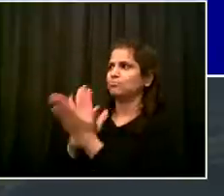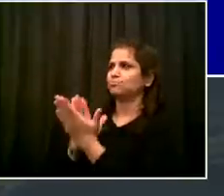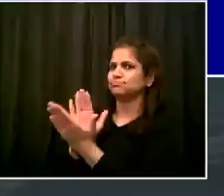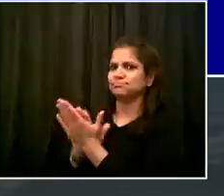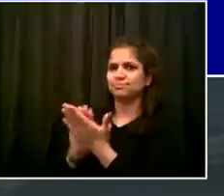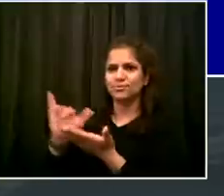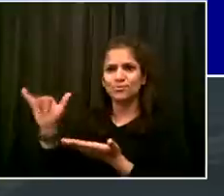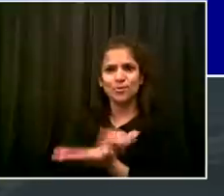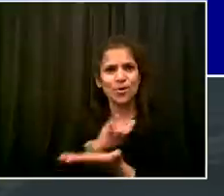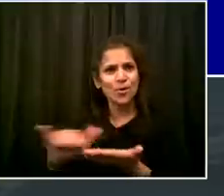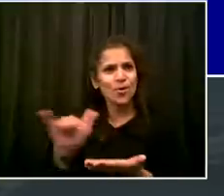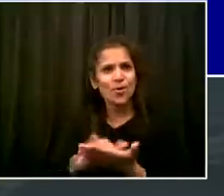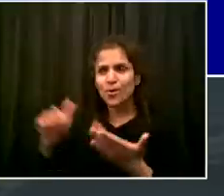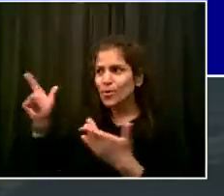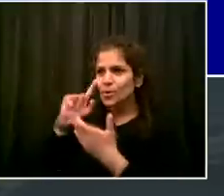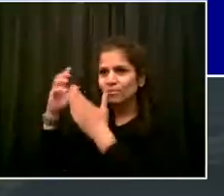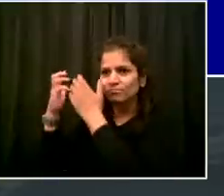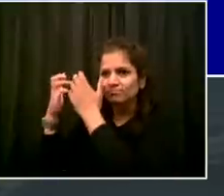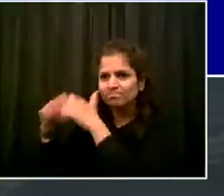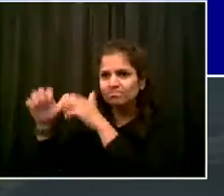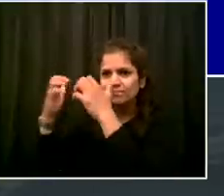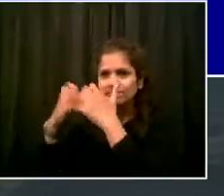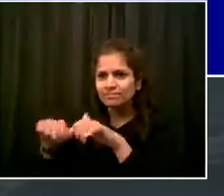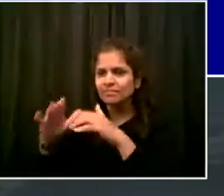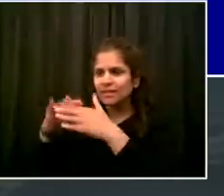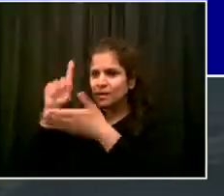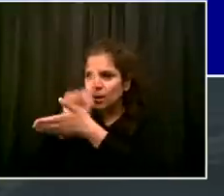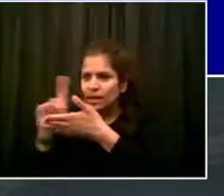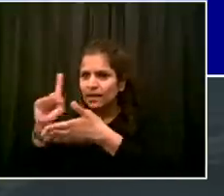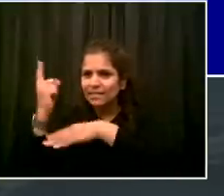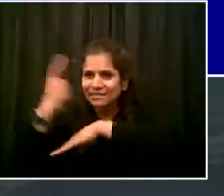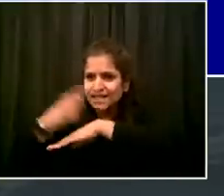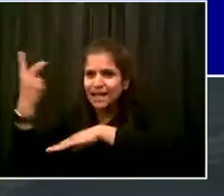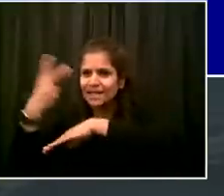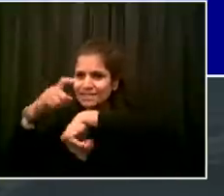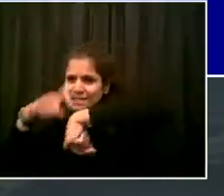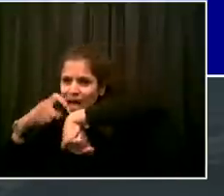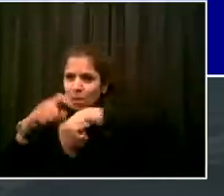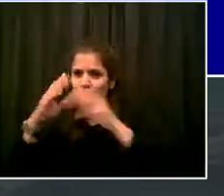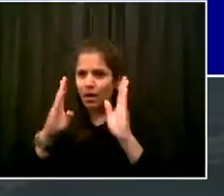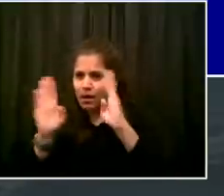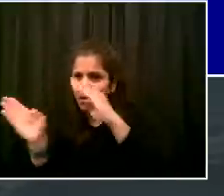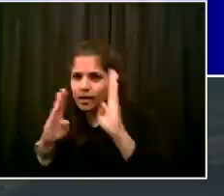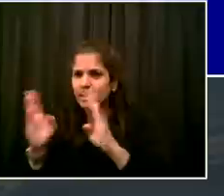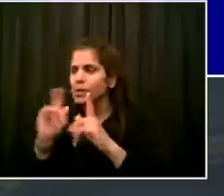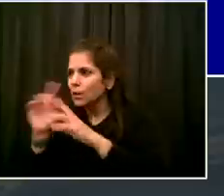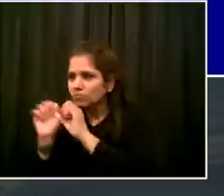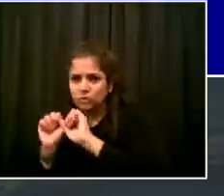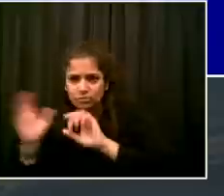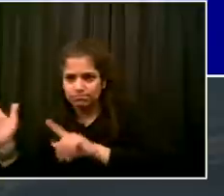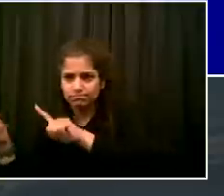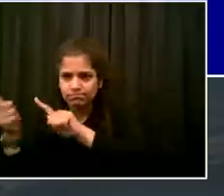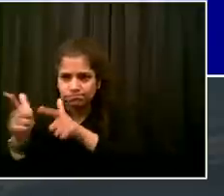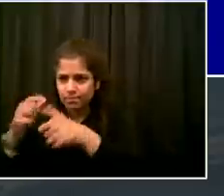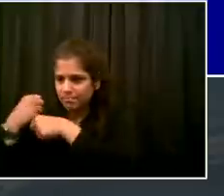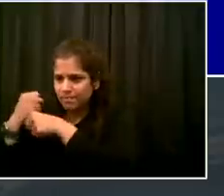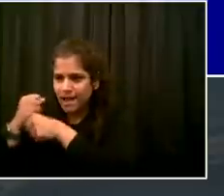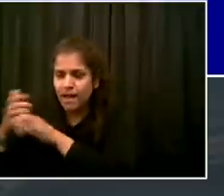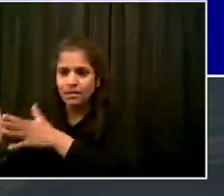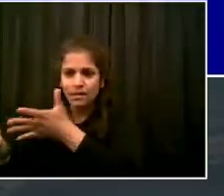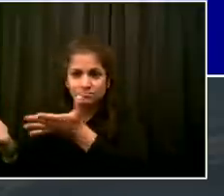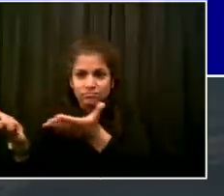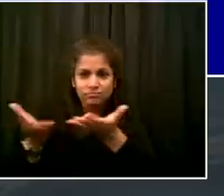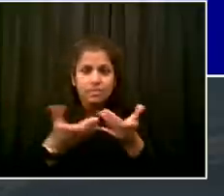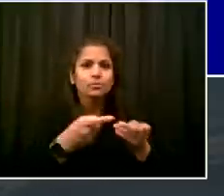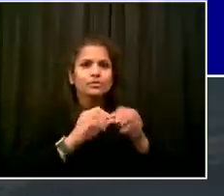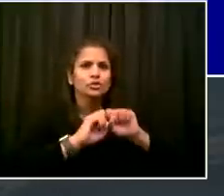I'm going to turn in a moment to our food czar, Catherine Garcia, to give you a quick report on where we stand. But let